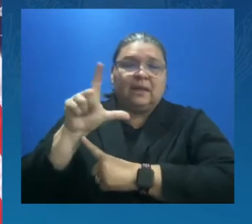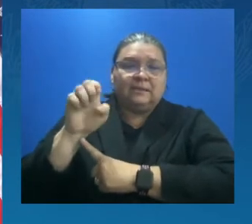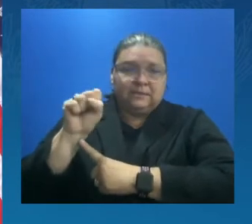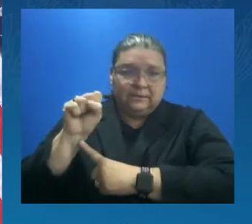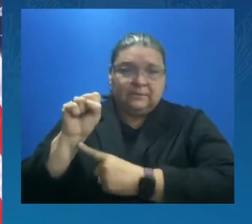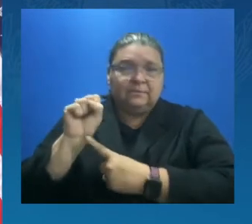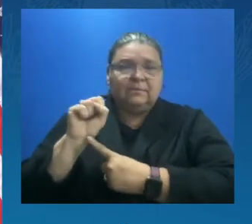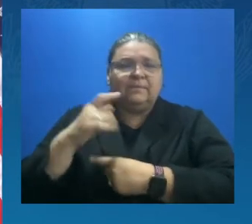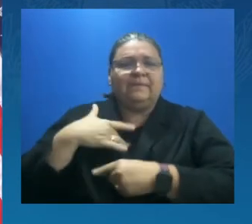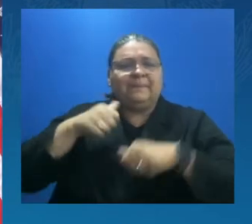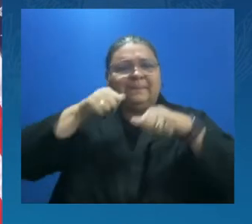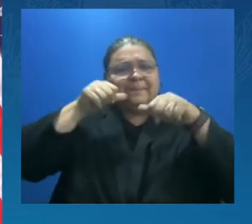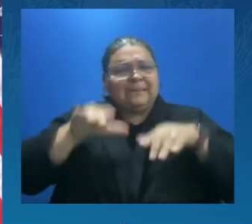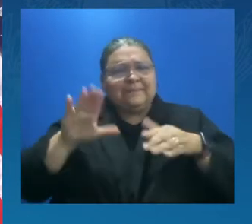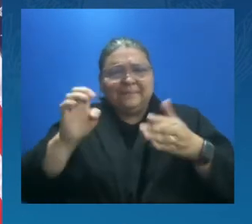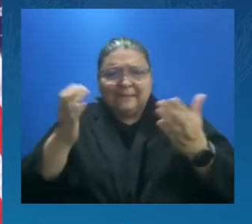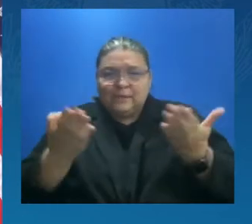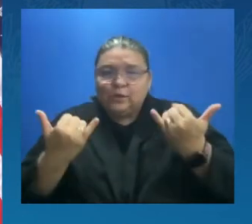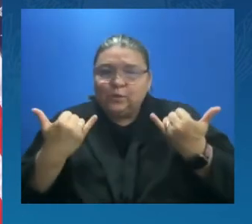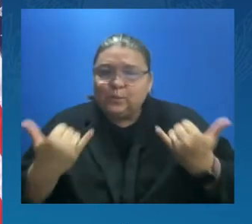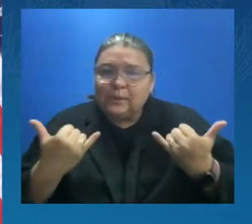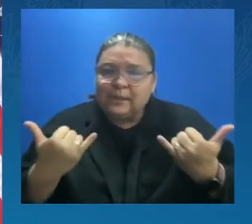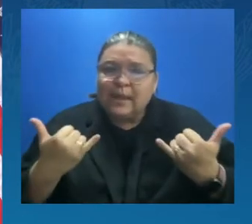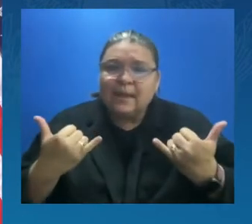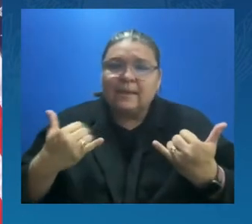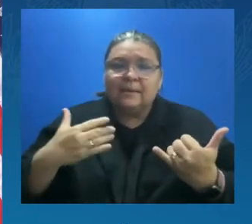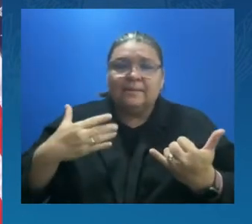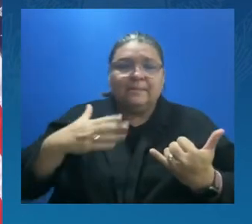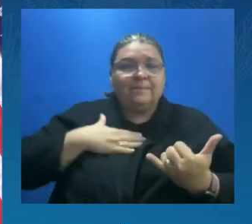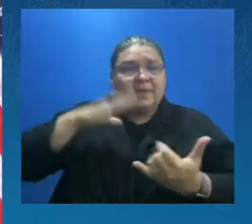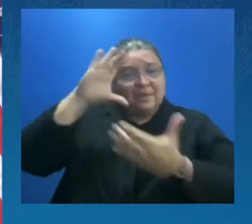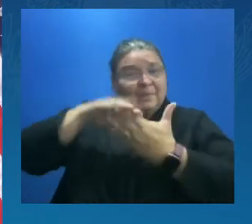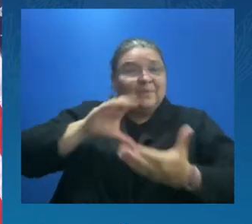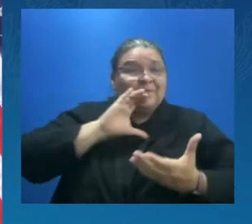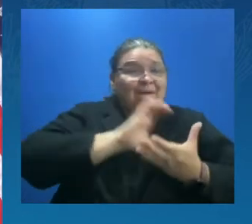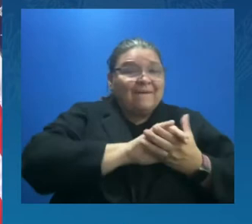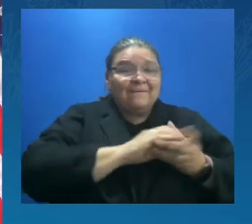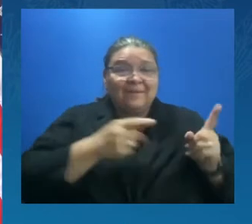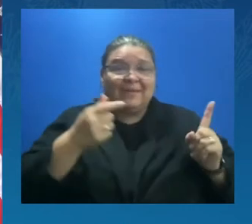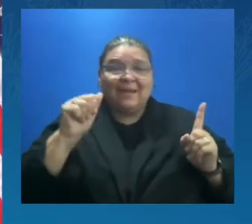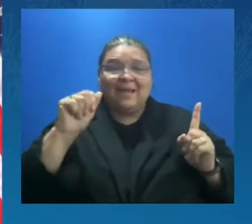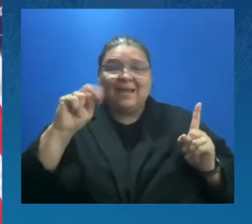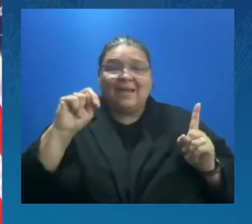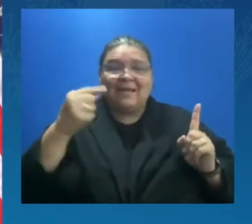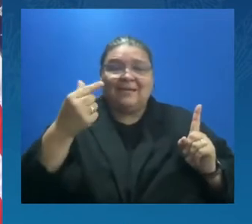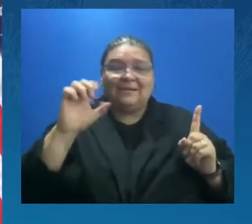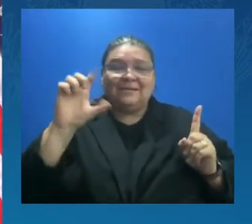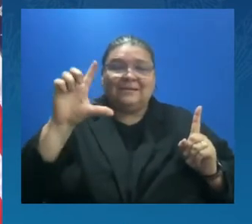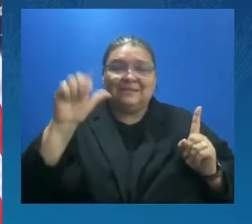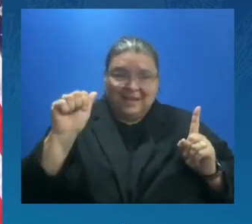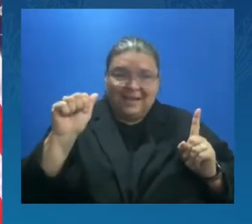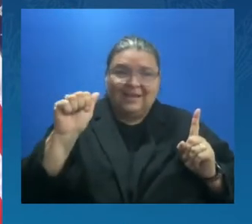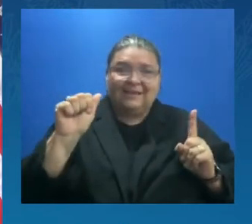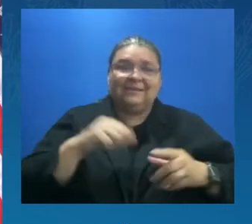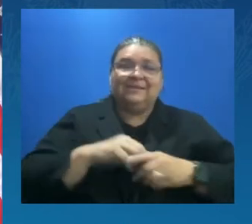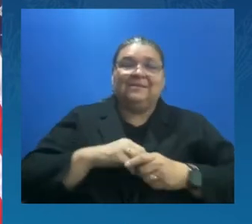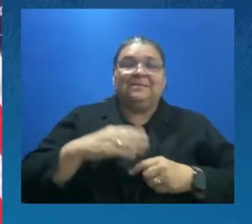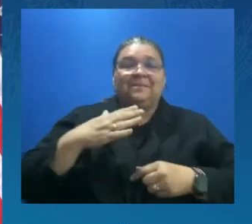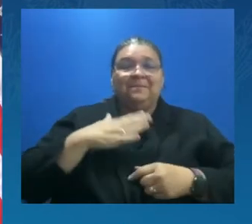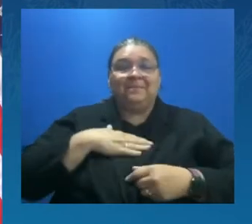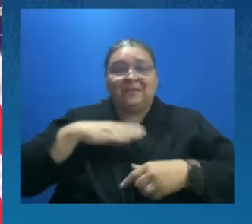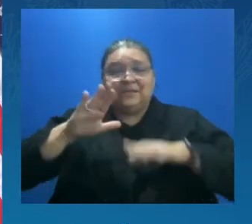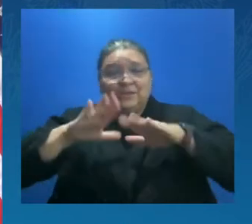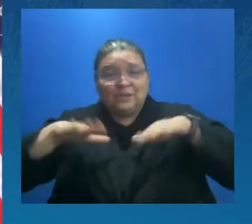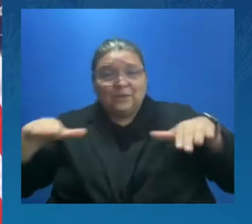husband of Angela. I'm looking for him. There she is. And I'm the dad of Carlos and Camila, and